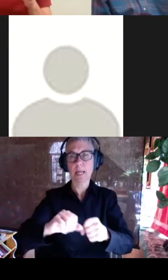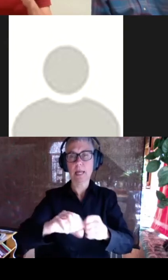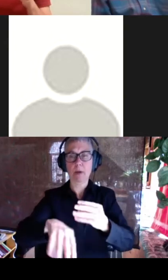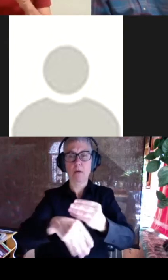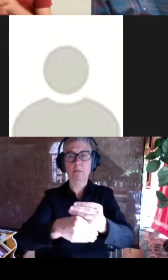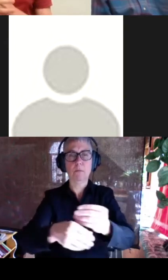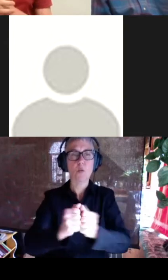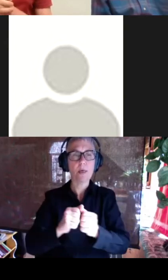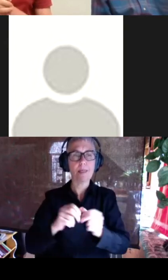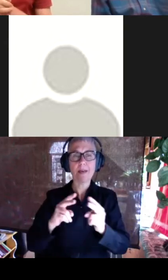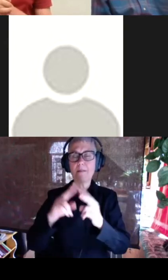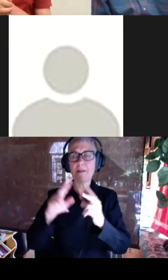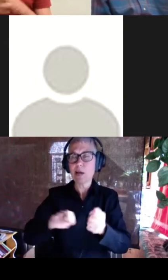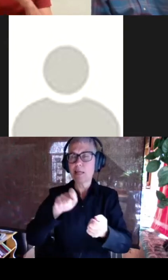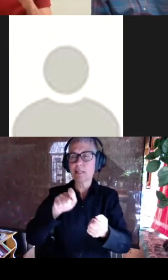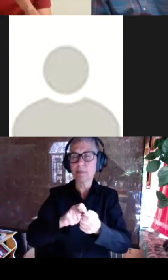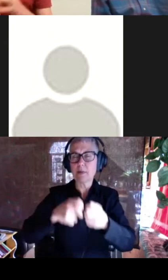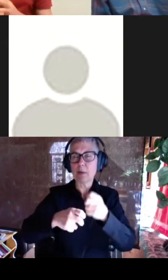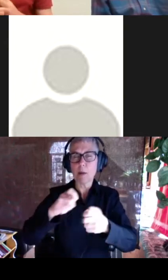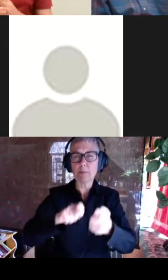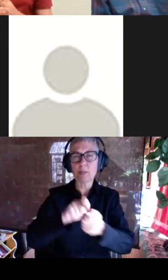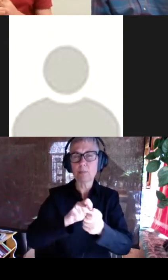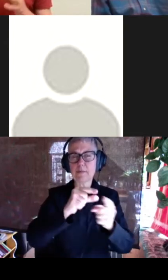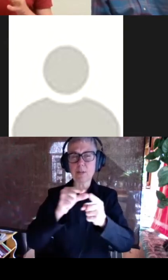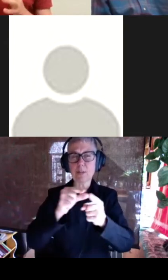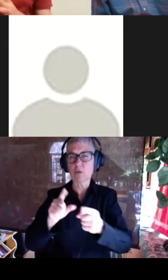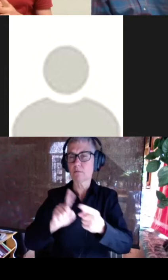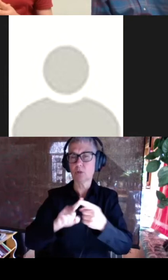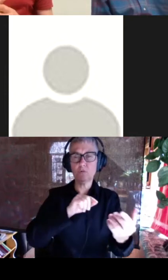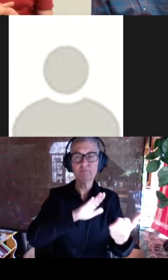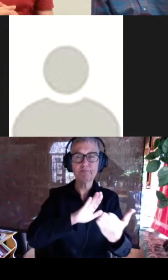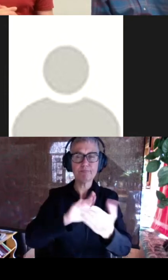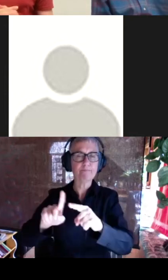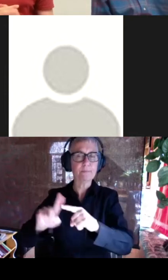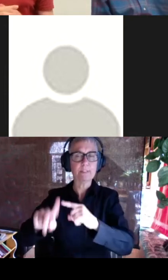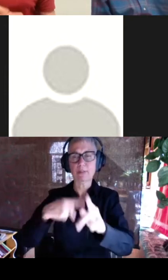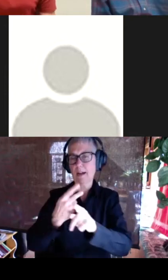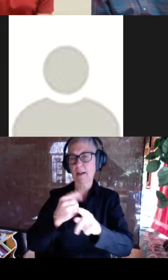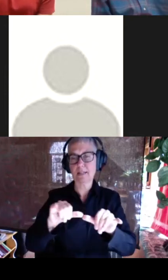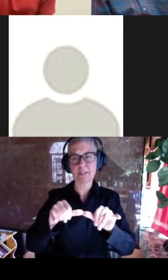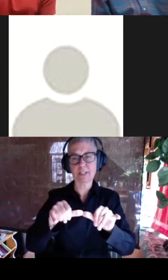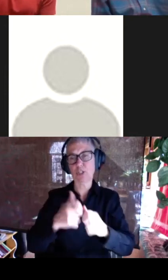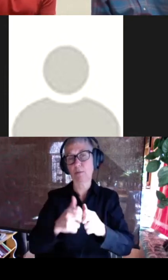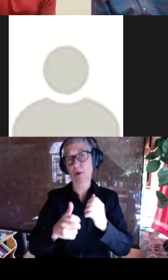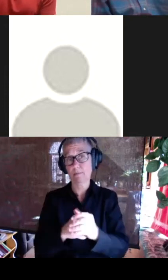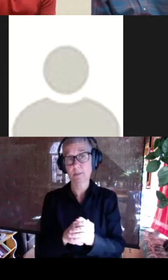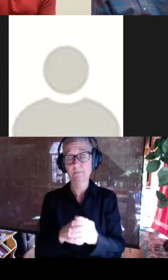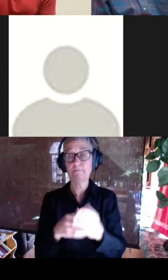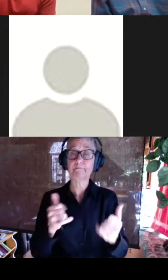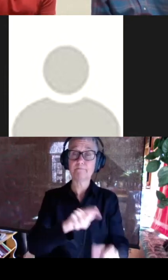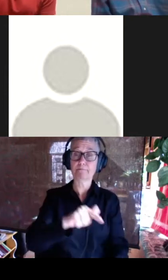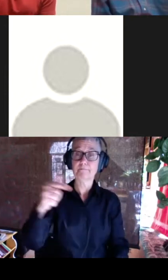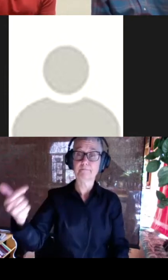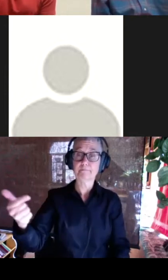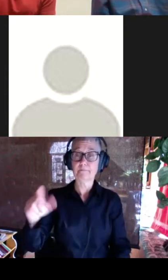problem-specific terms to tackle a variety of protein engineering problems. And with that, I'll hand it off to David,